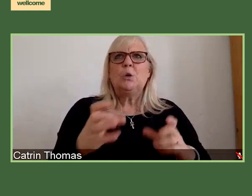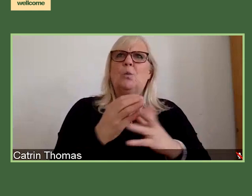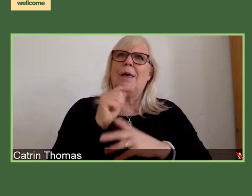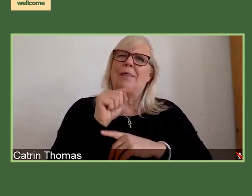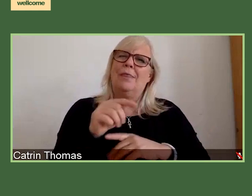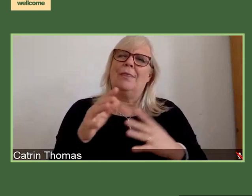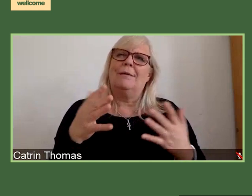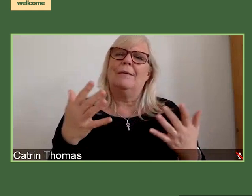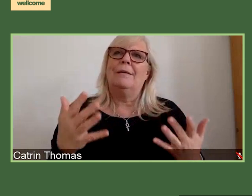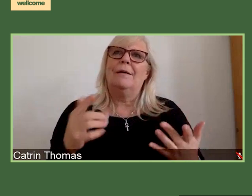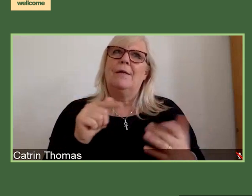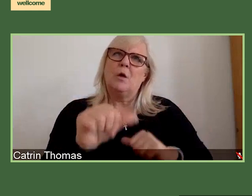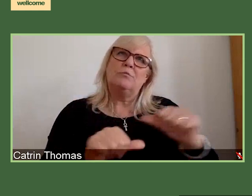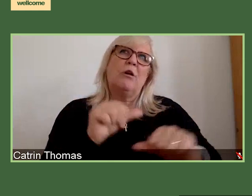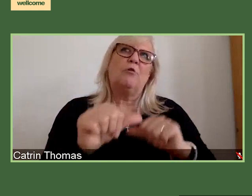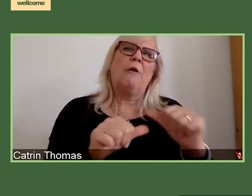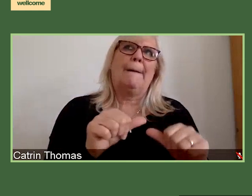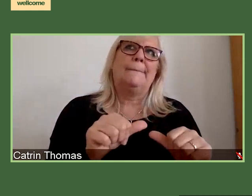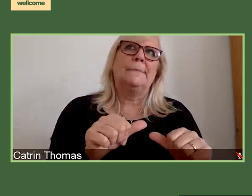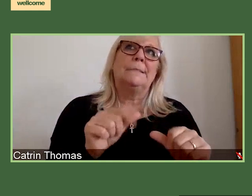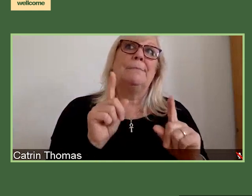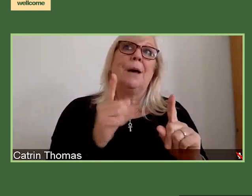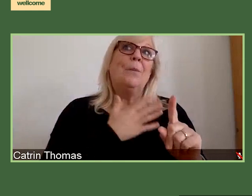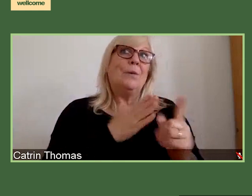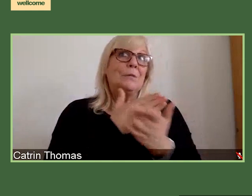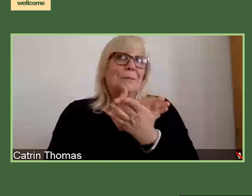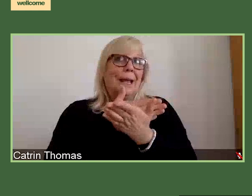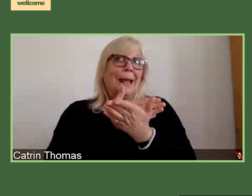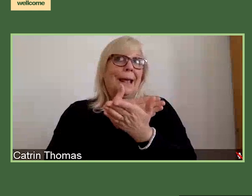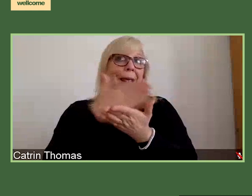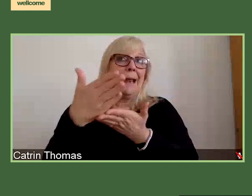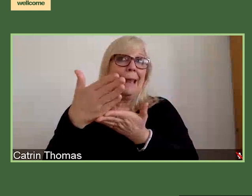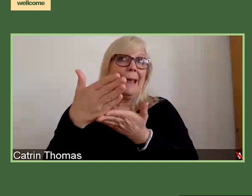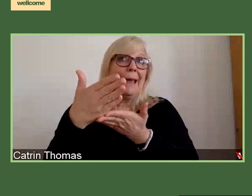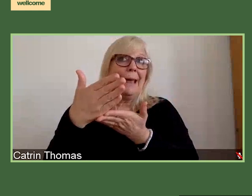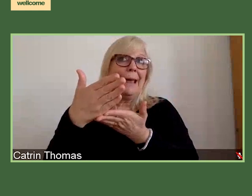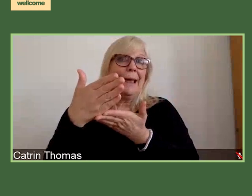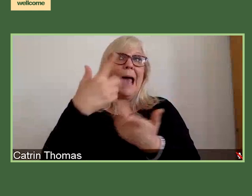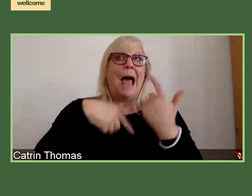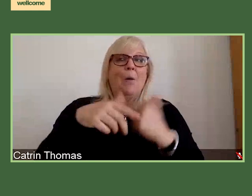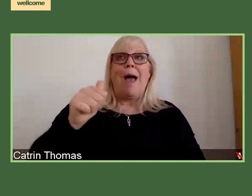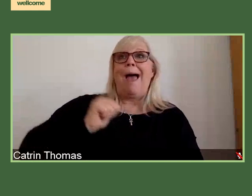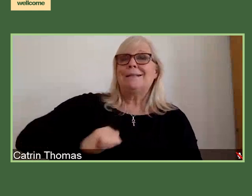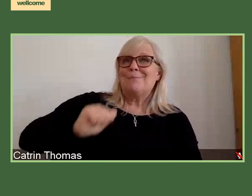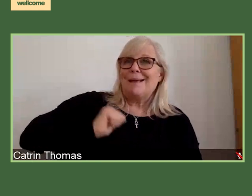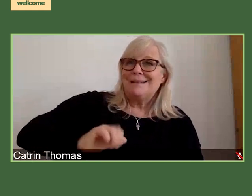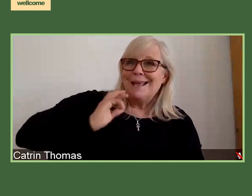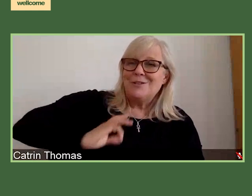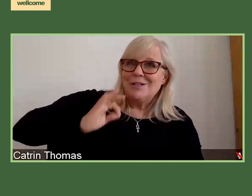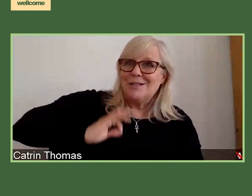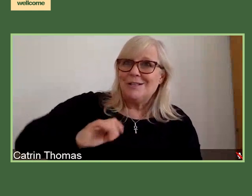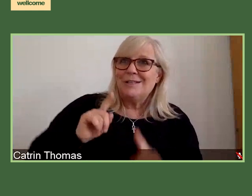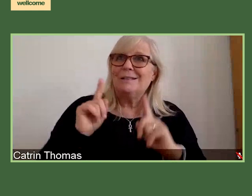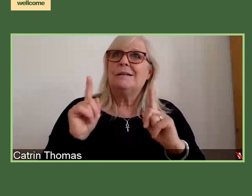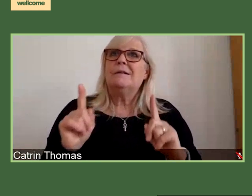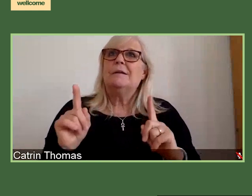to be clear that it's our expectation that all of our researchers do engage with